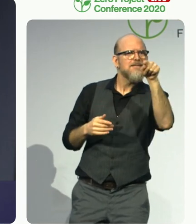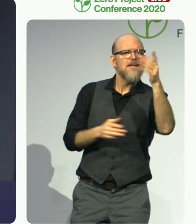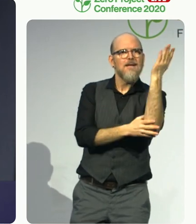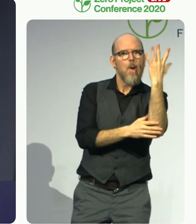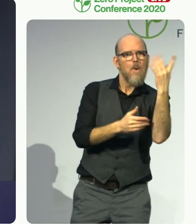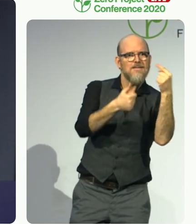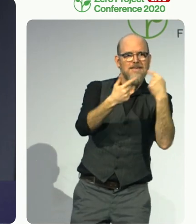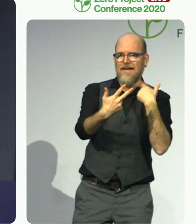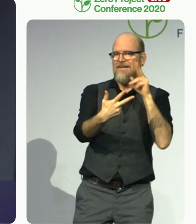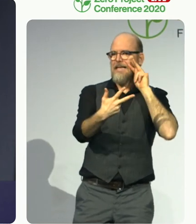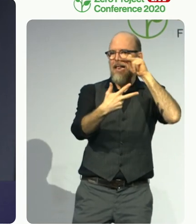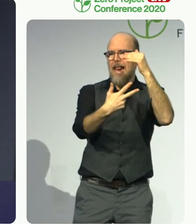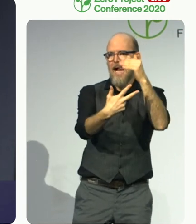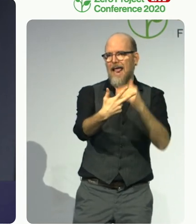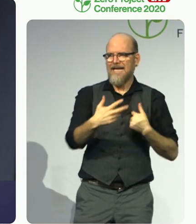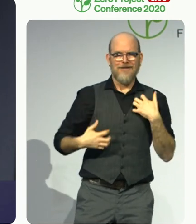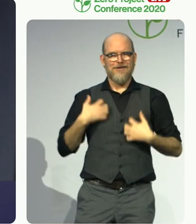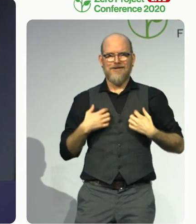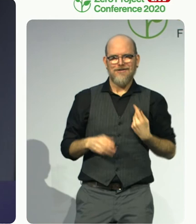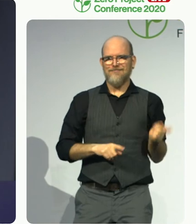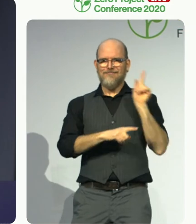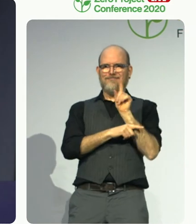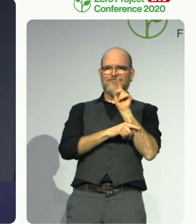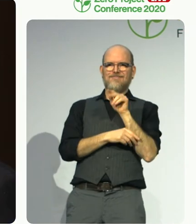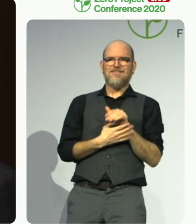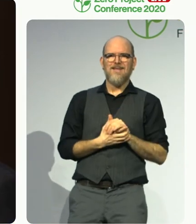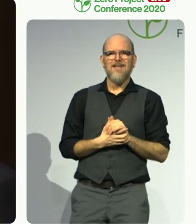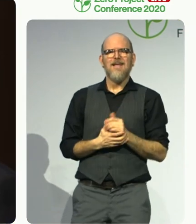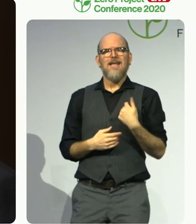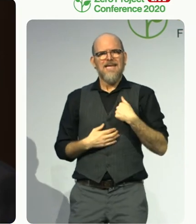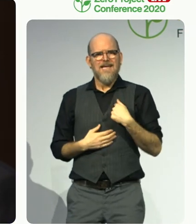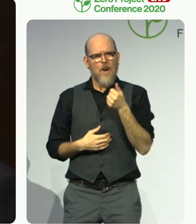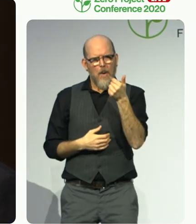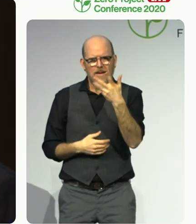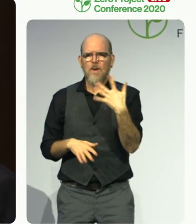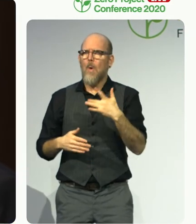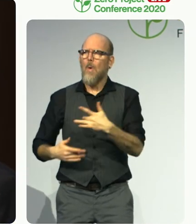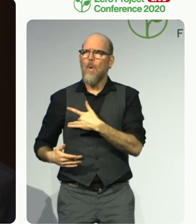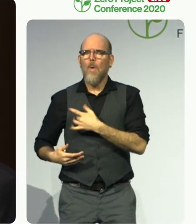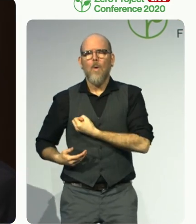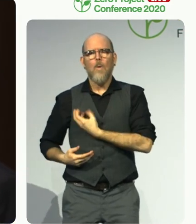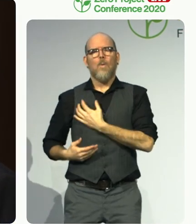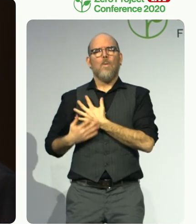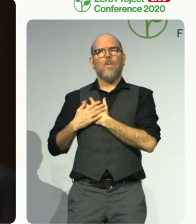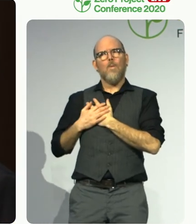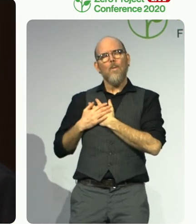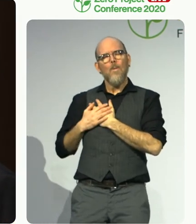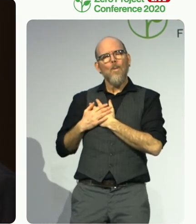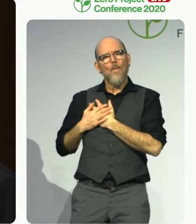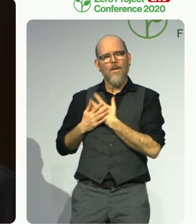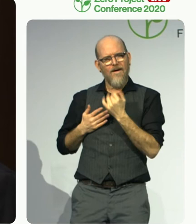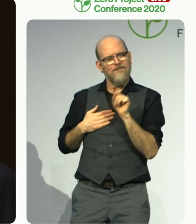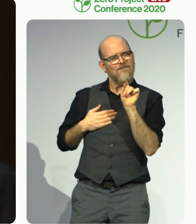all closed to my heart. There are amazing 75 innovative